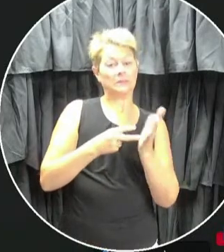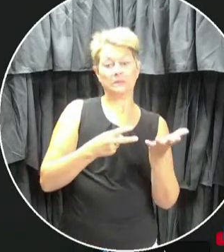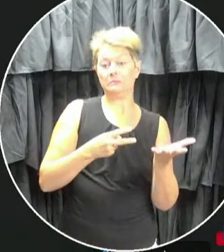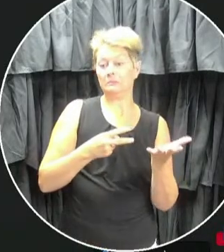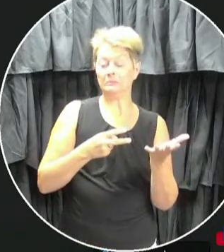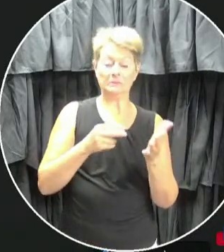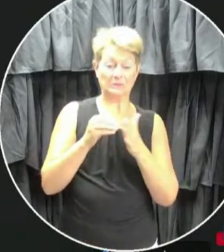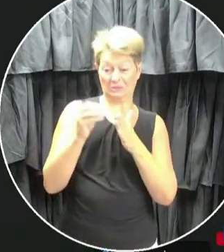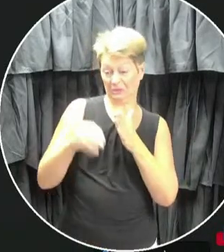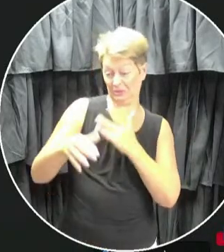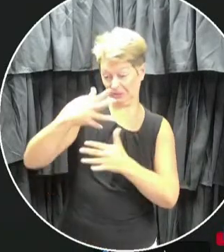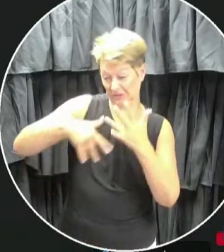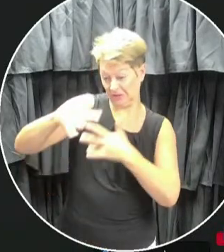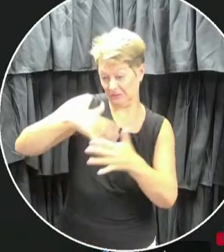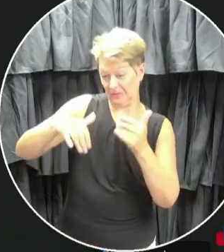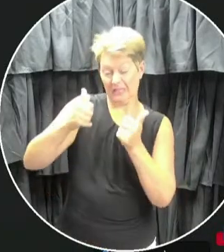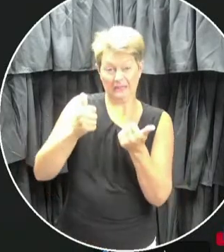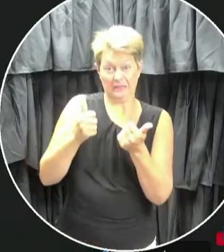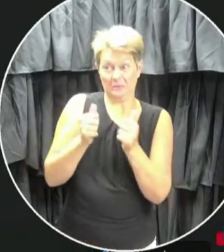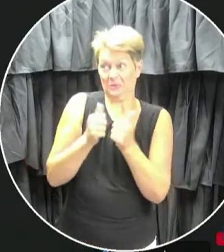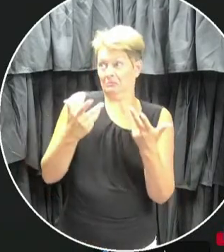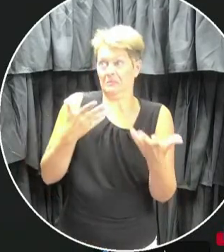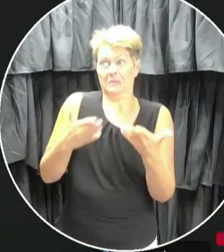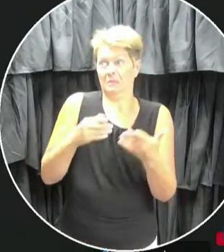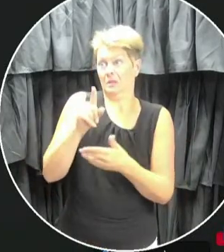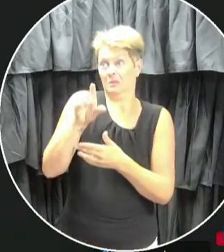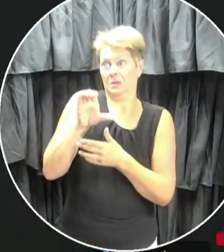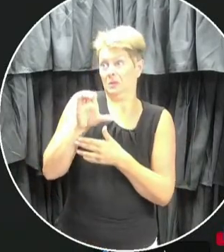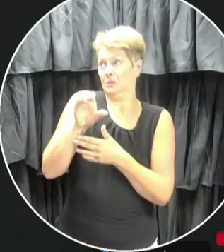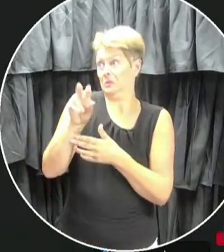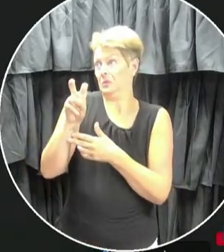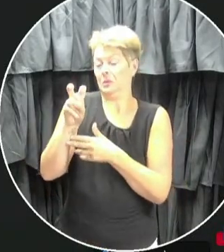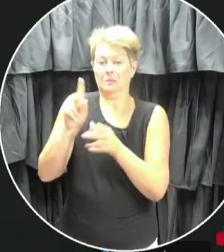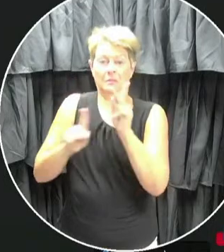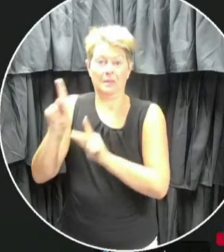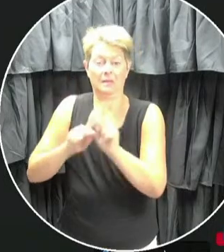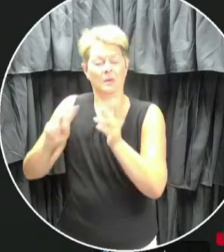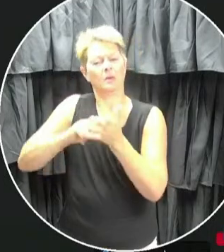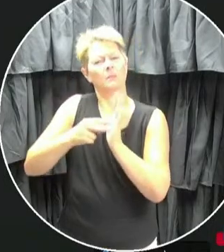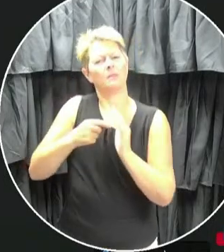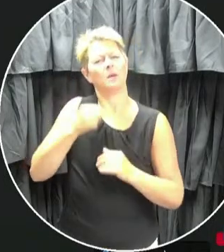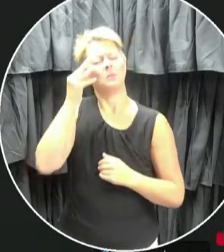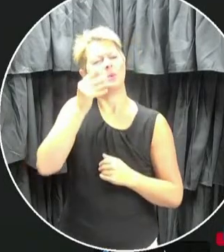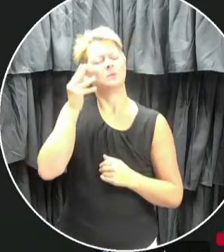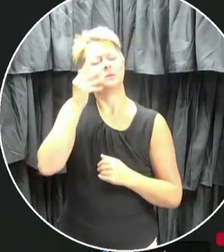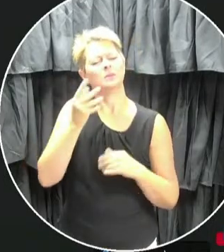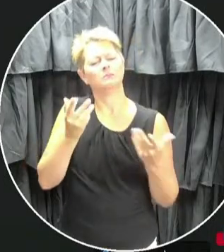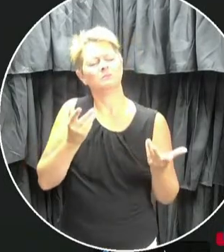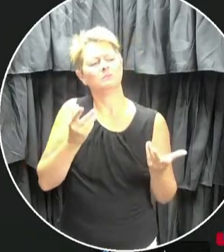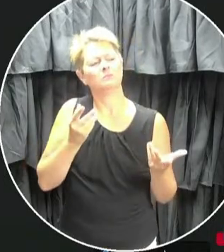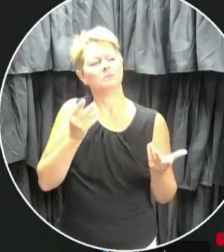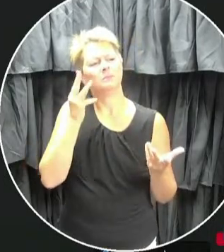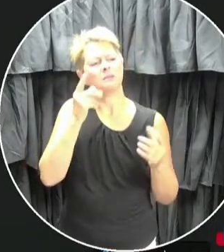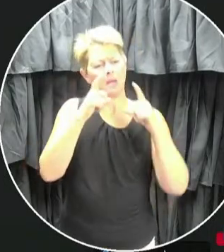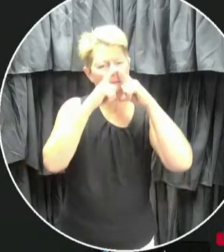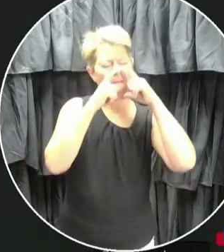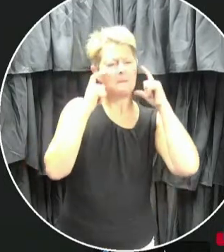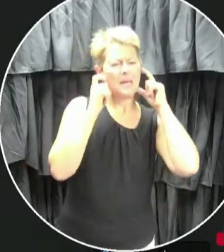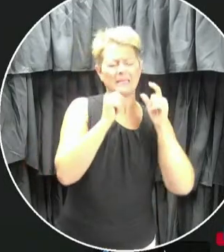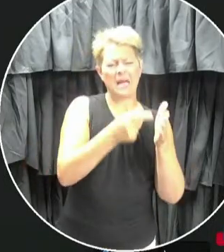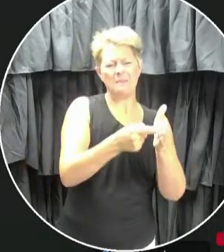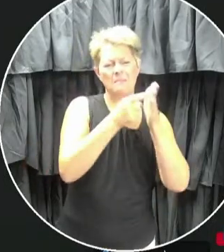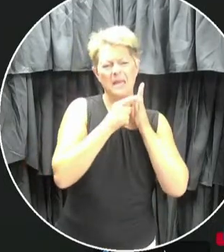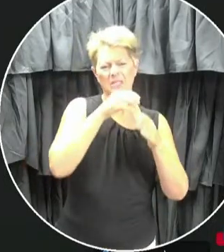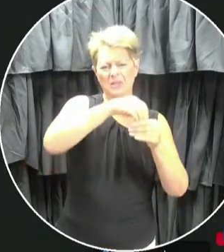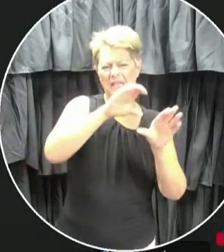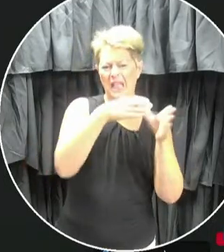interacting with up to 100 people in a day. So I'm wondering about kind of logic behind masks not being mandatory